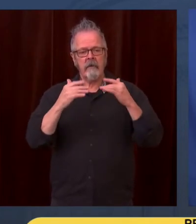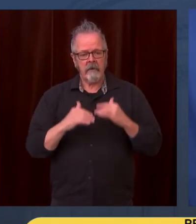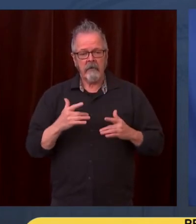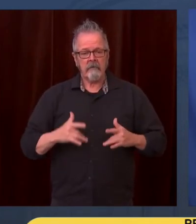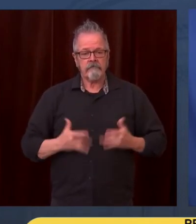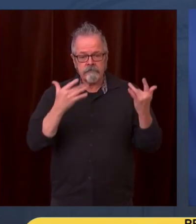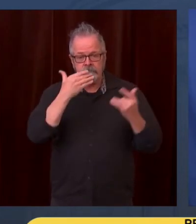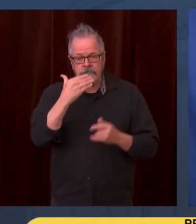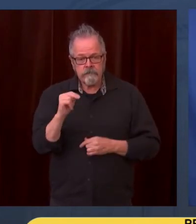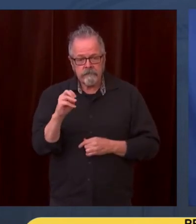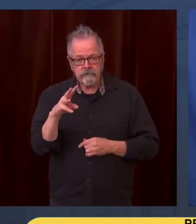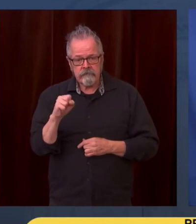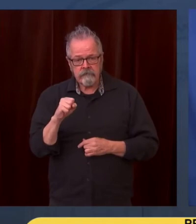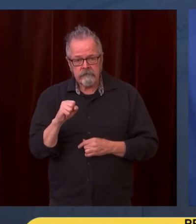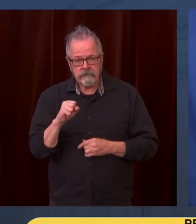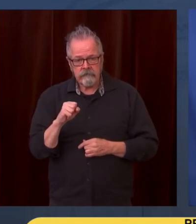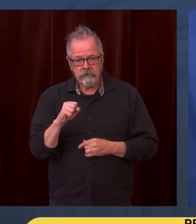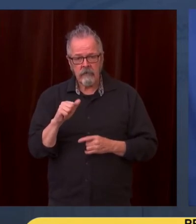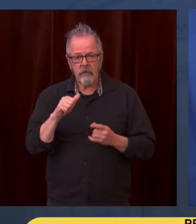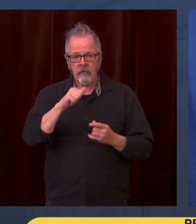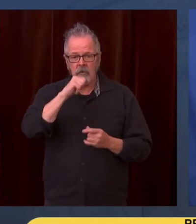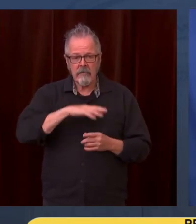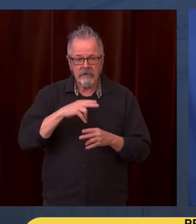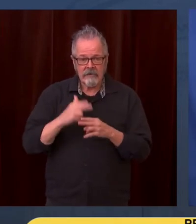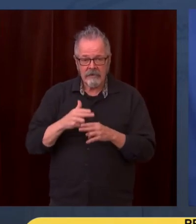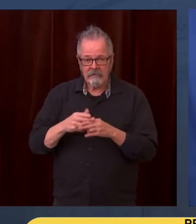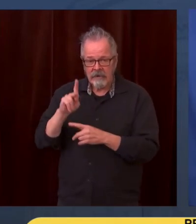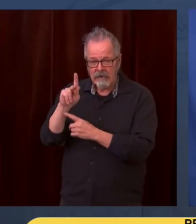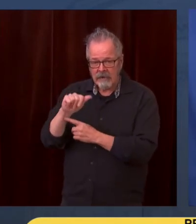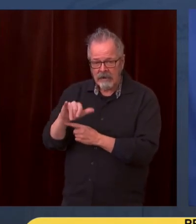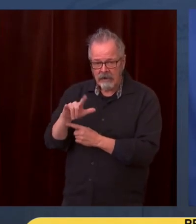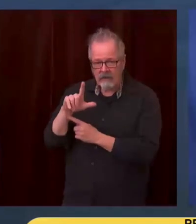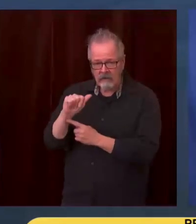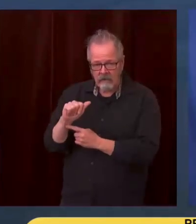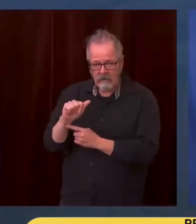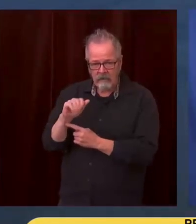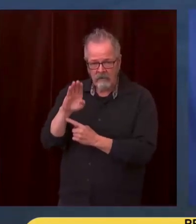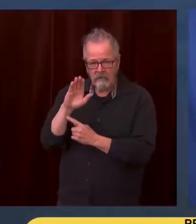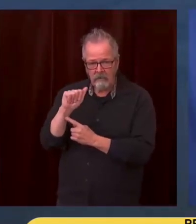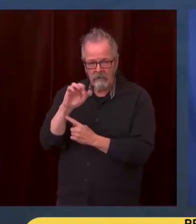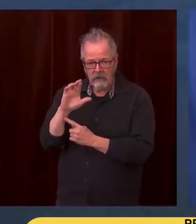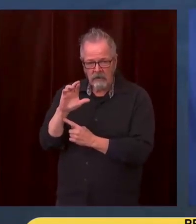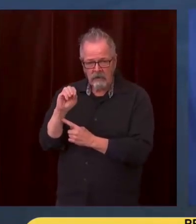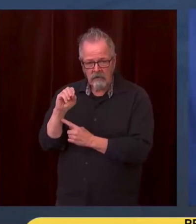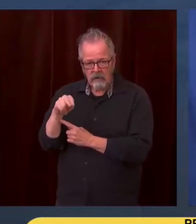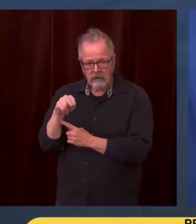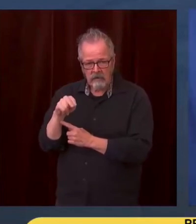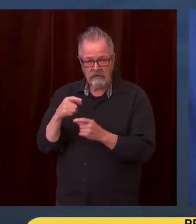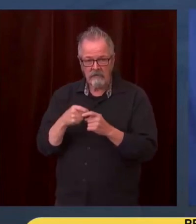spacewalk to replace a broken antenna on the International Space Station. It's her first spacewalk.